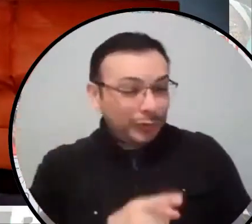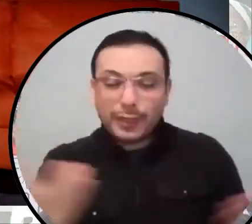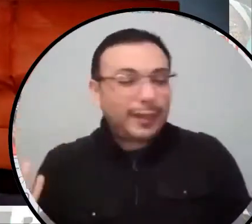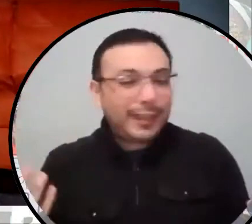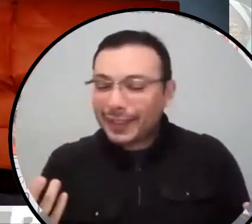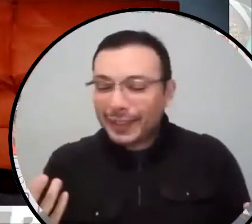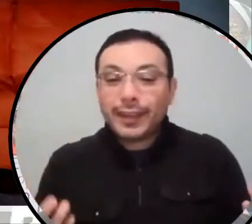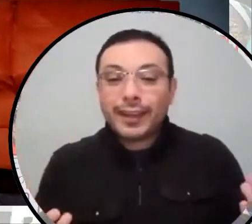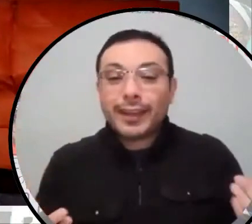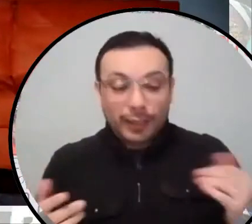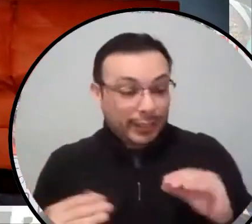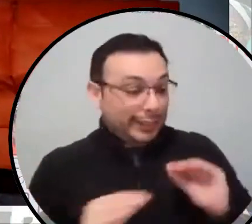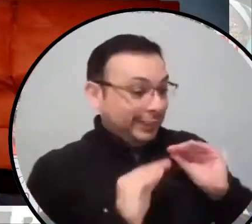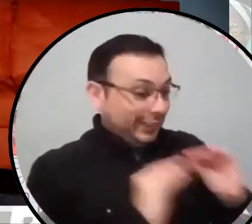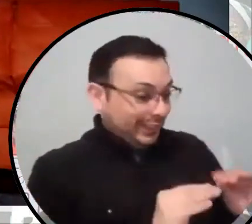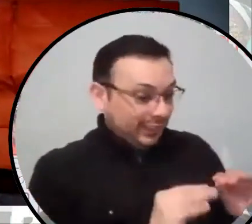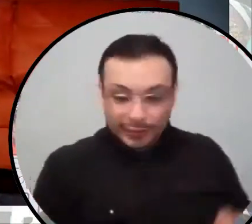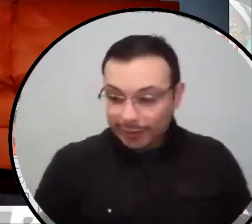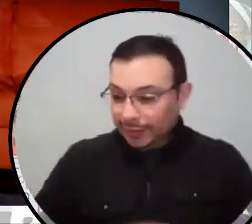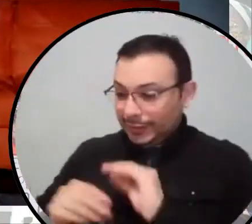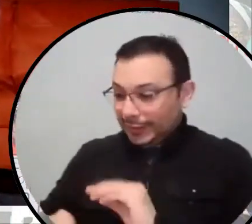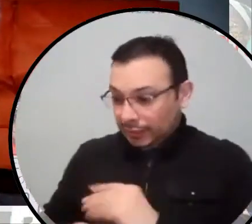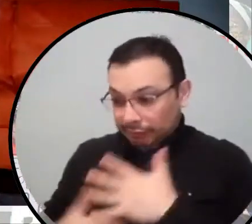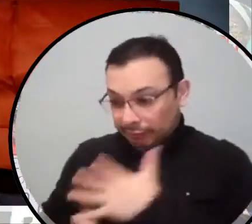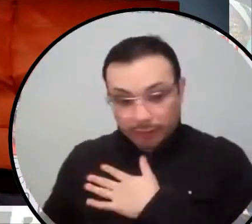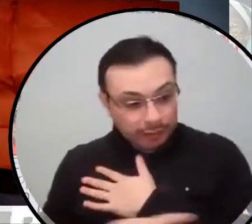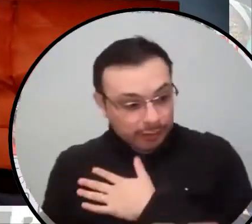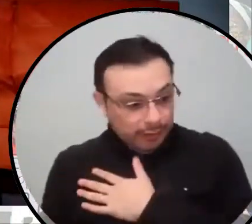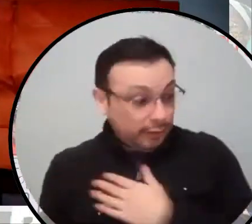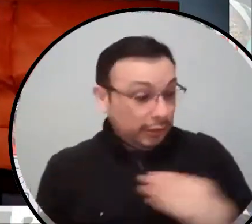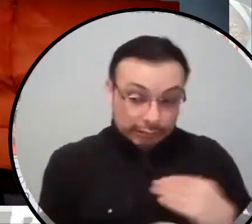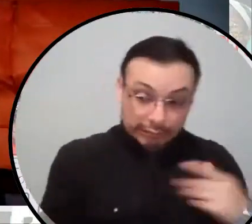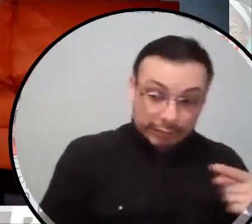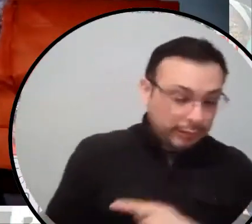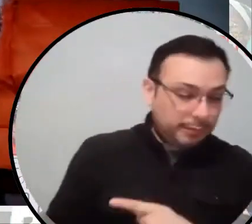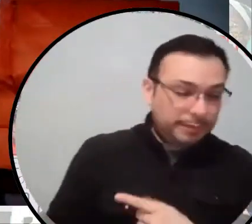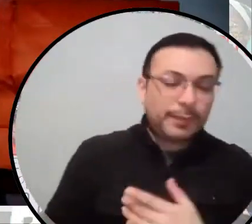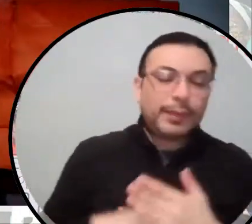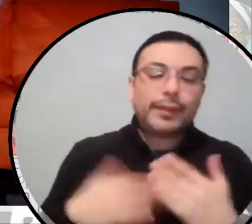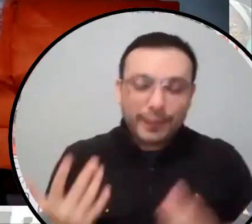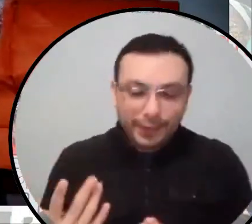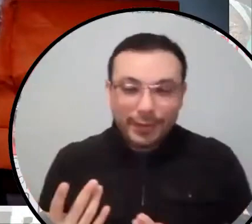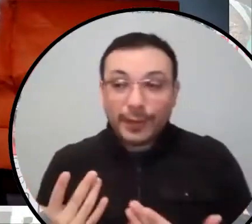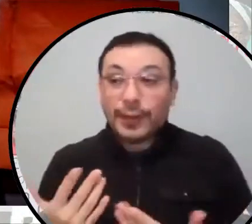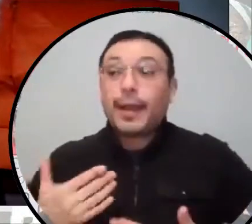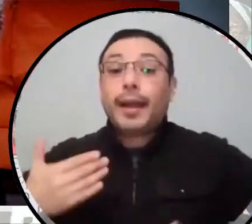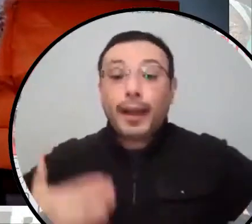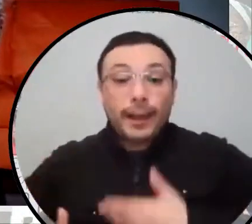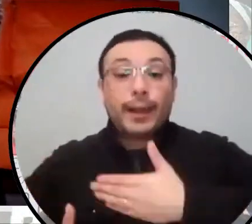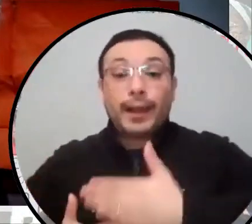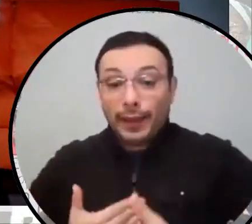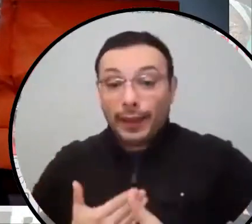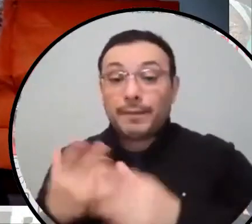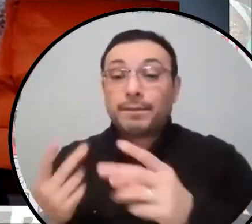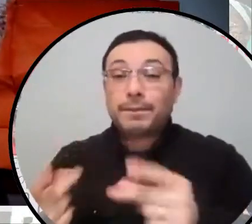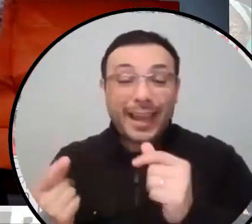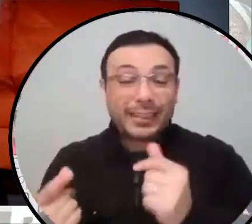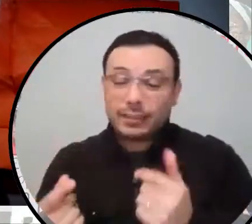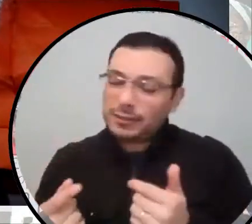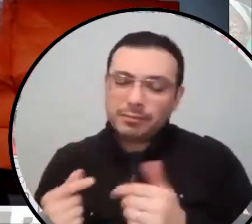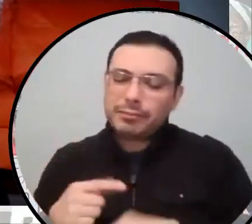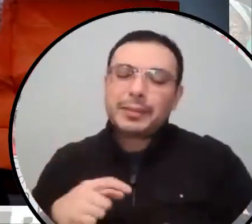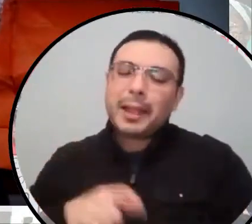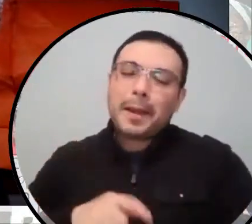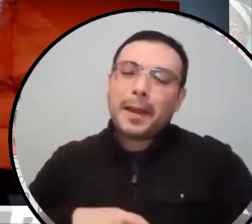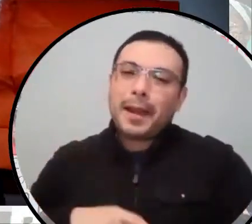is learning that we don't have to do that, but it's going to be a very slow walk to make sure that we can all trust each other. And I'm happy to join you all on